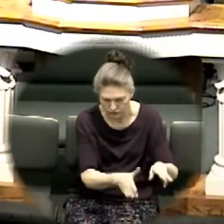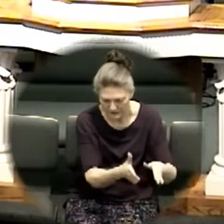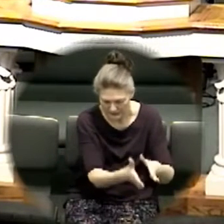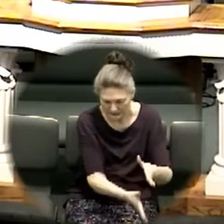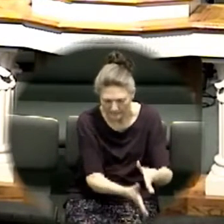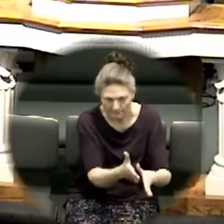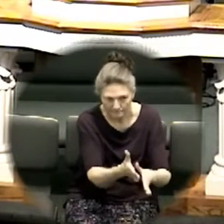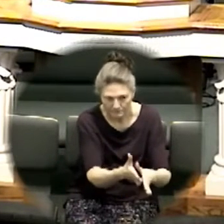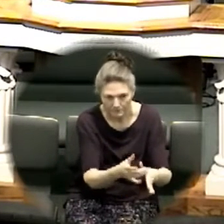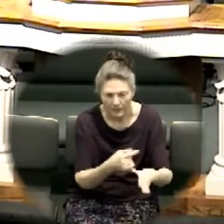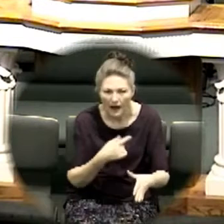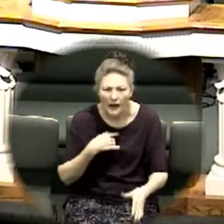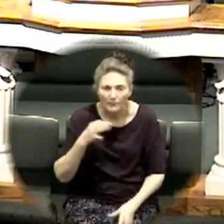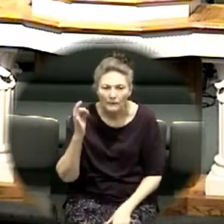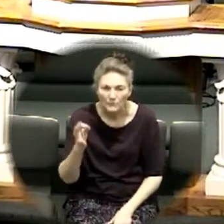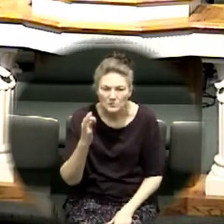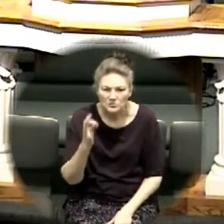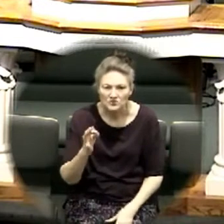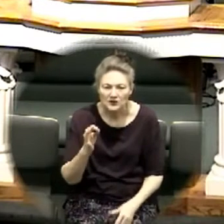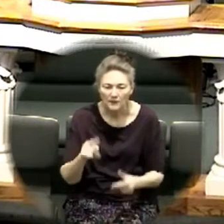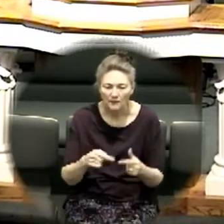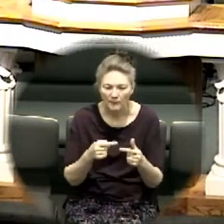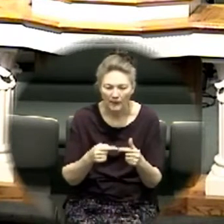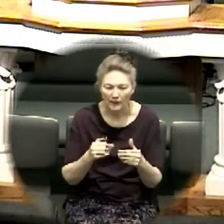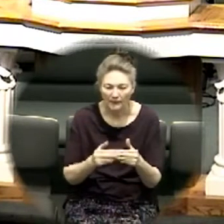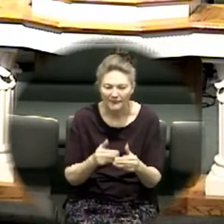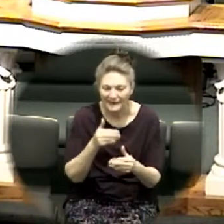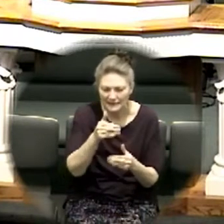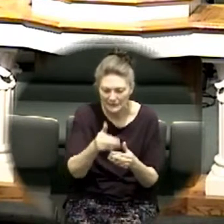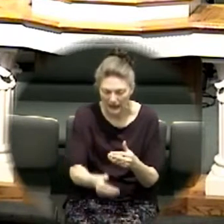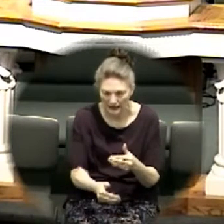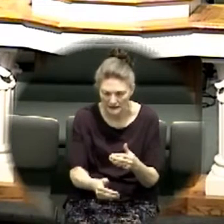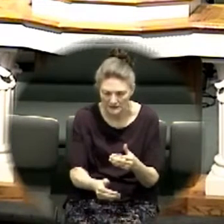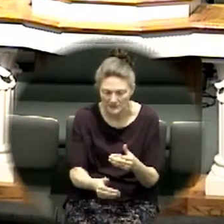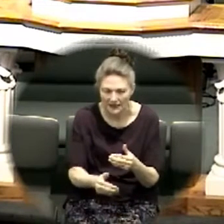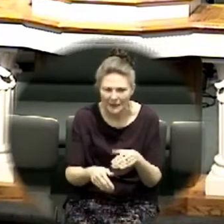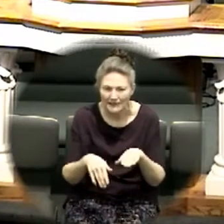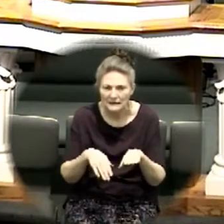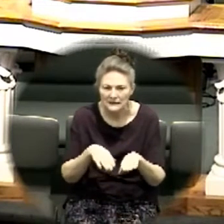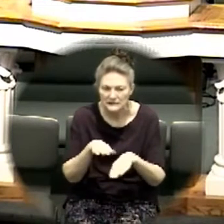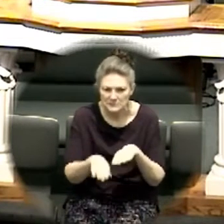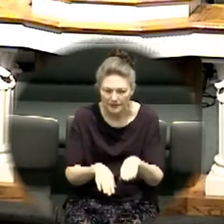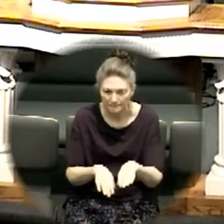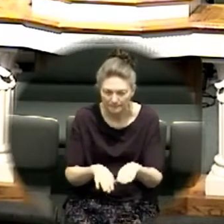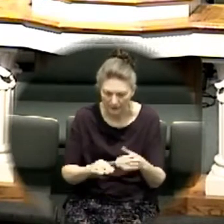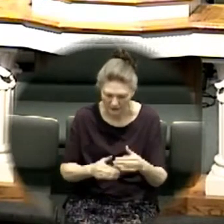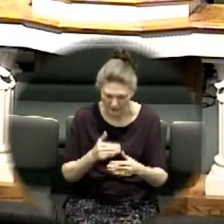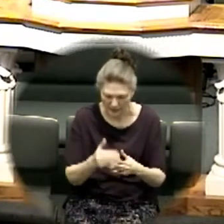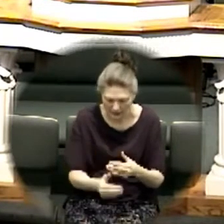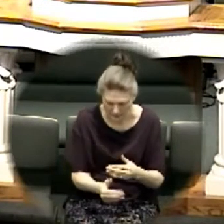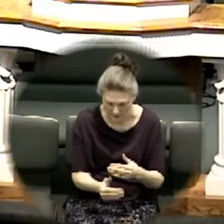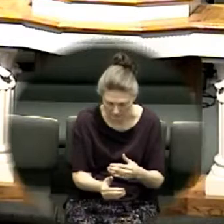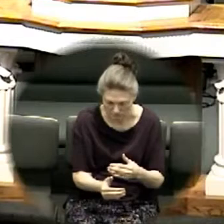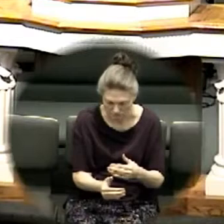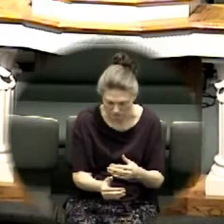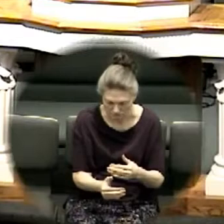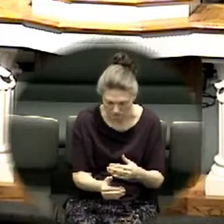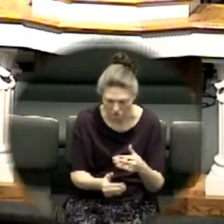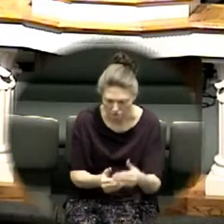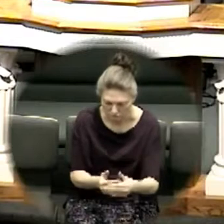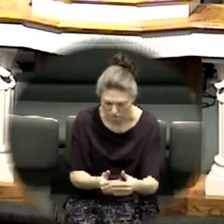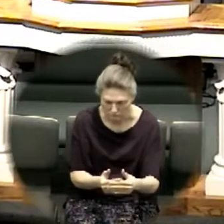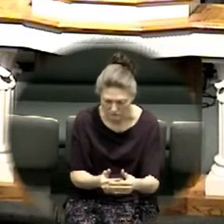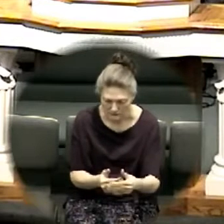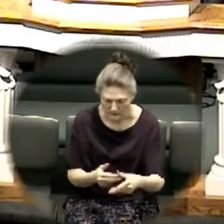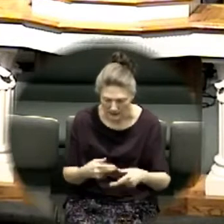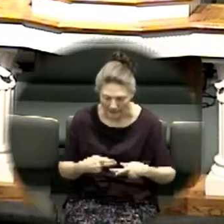i'm preaching on the next step the next step all that priest had to do